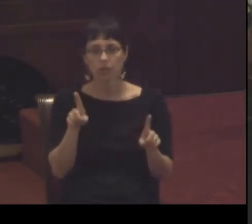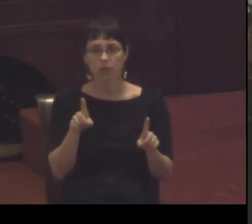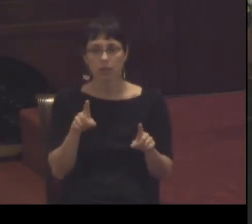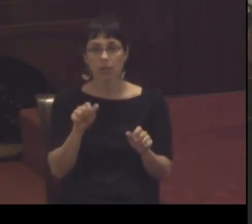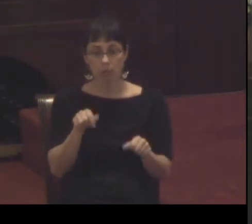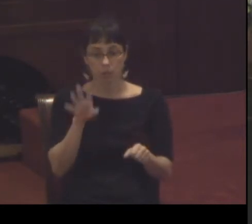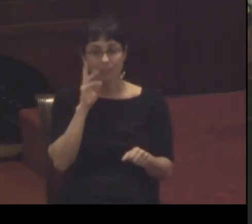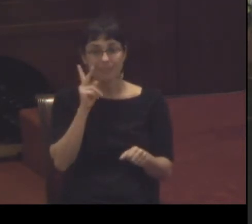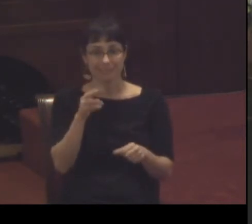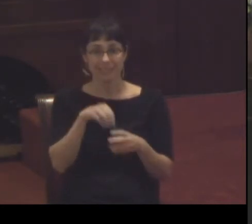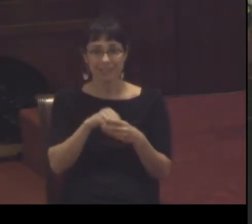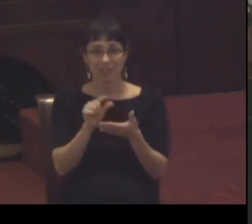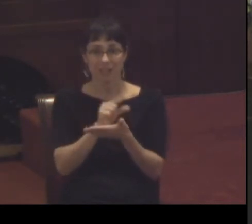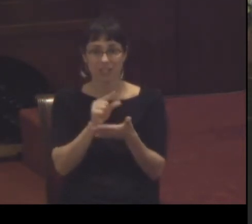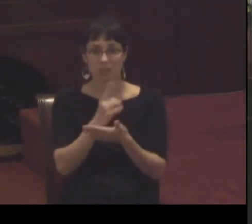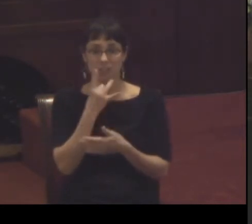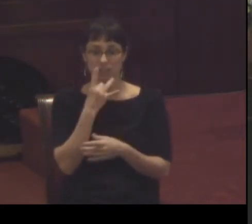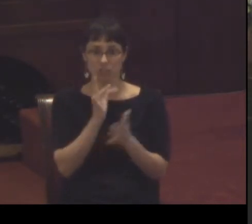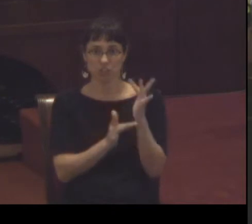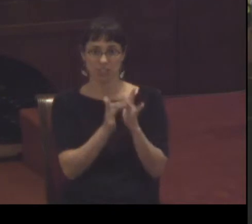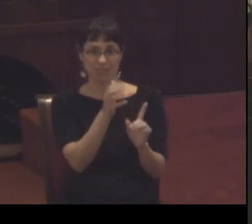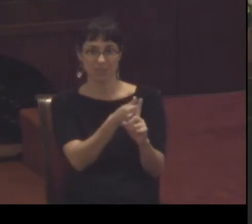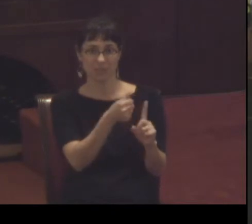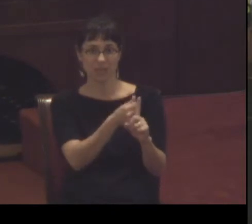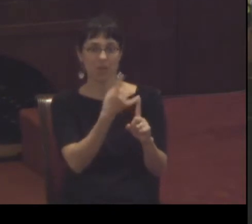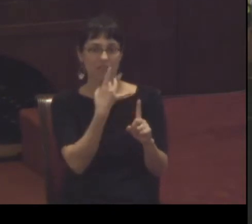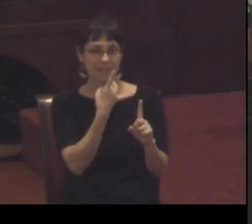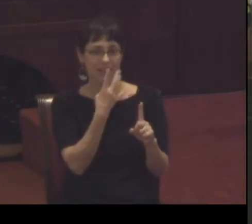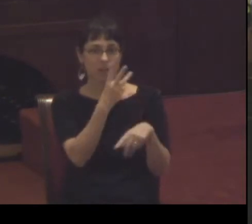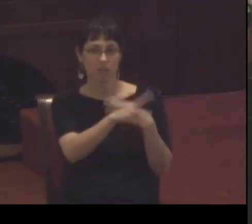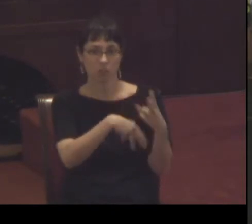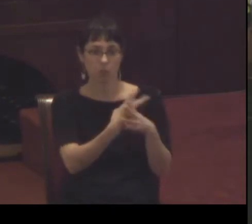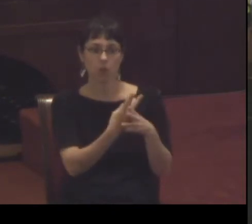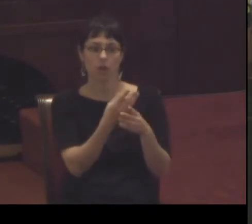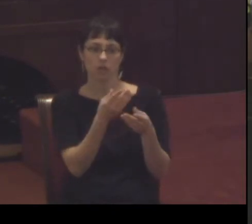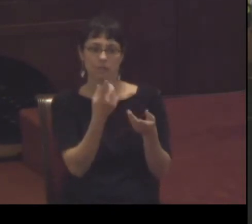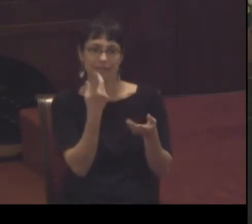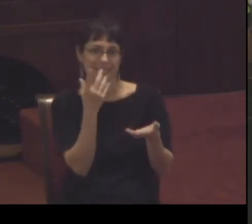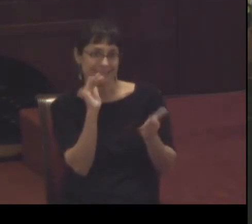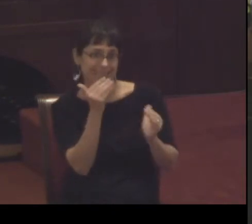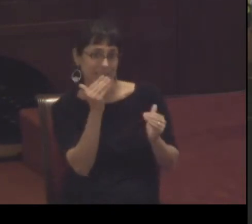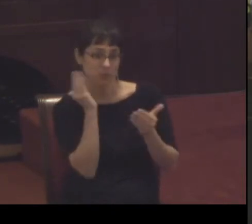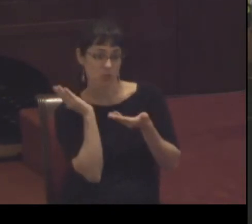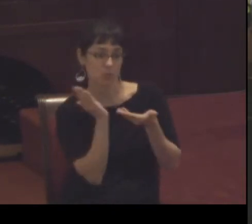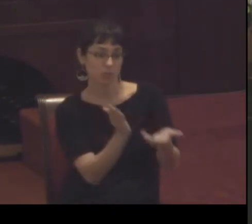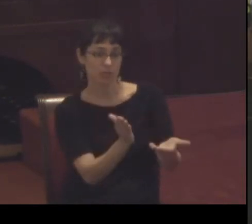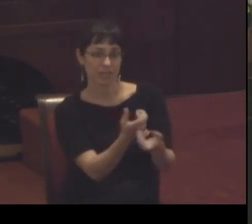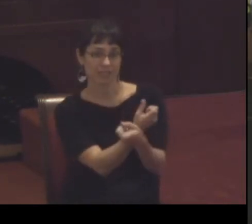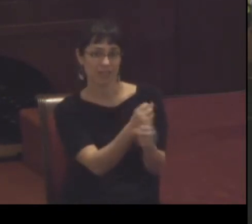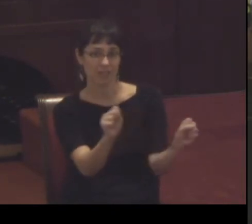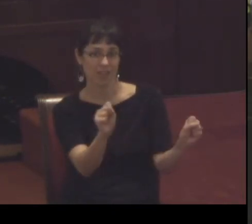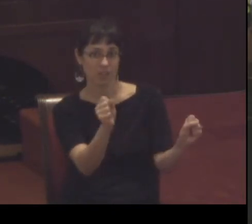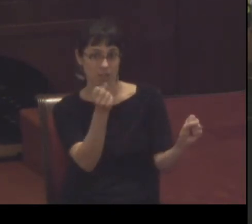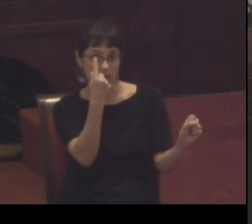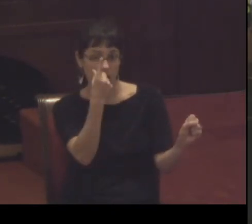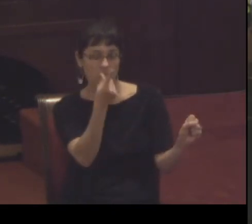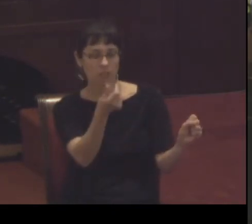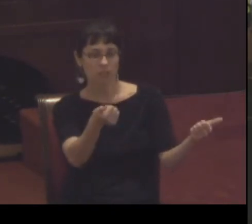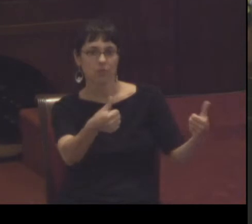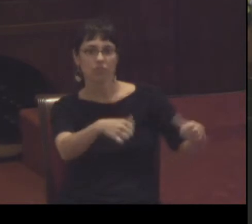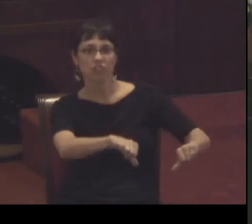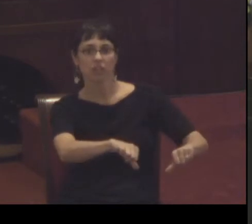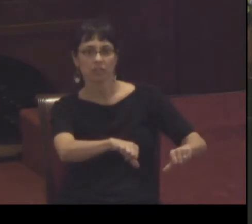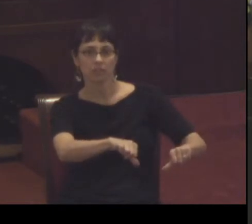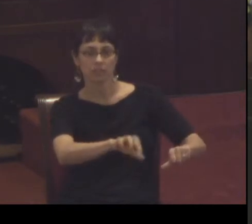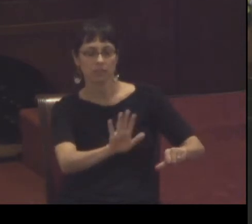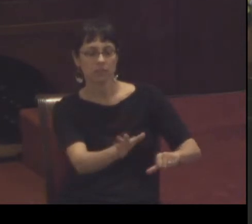how Jesus the light of the world appeared to bring salvation only to be rejected rejected by